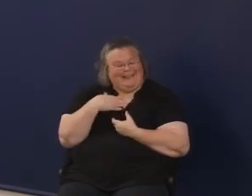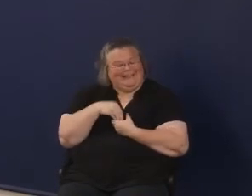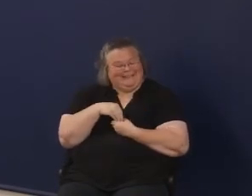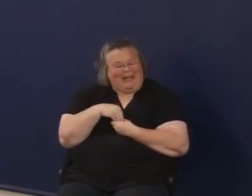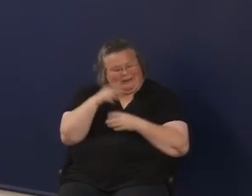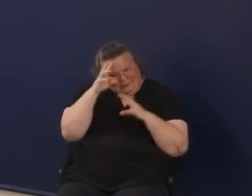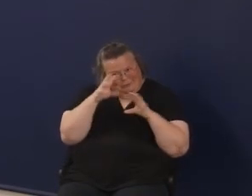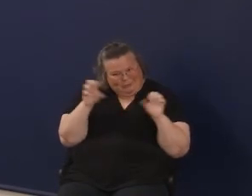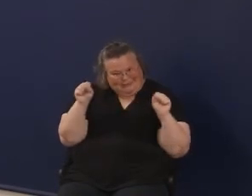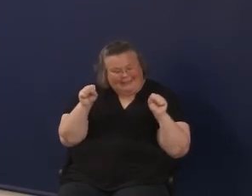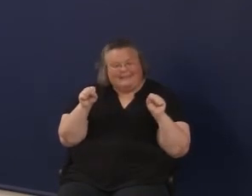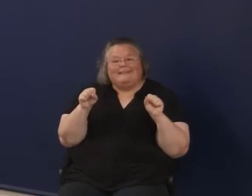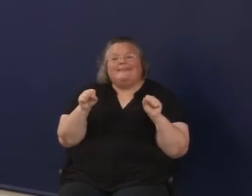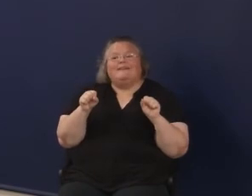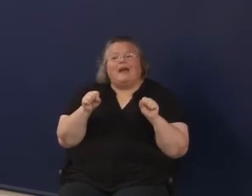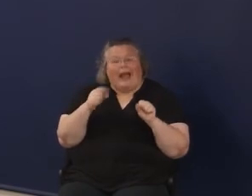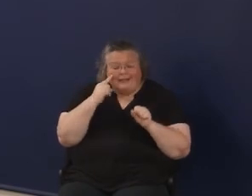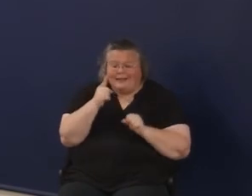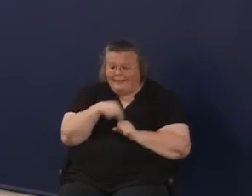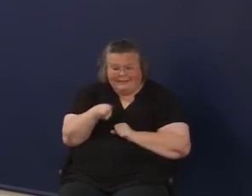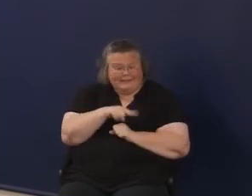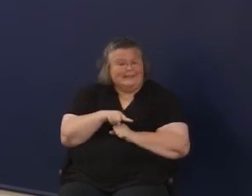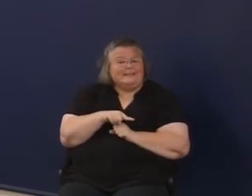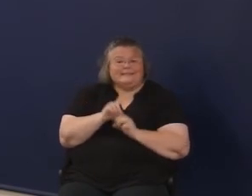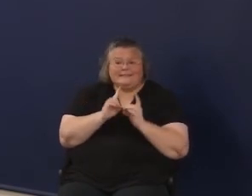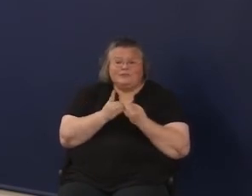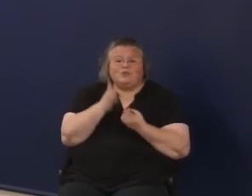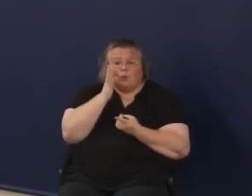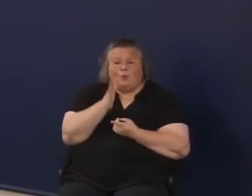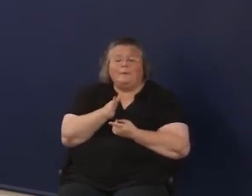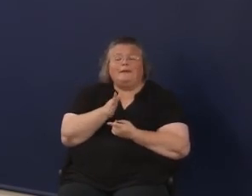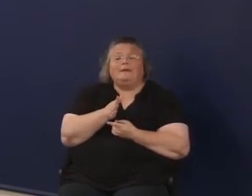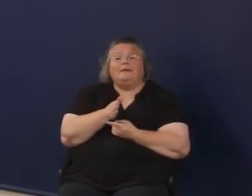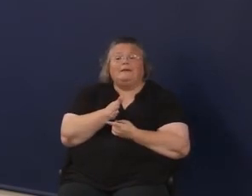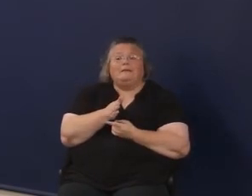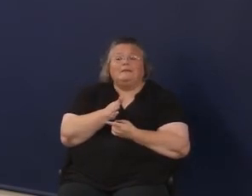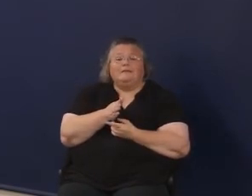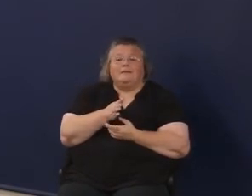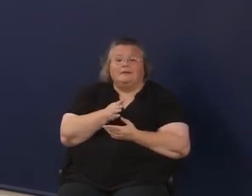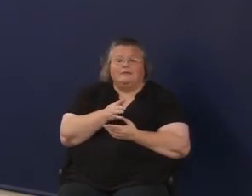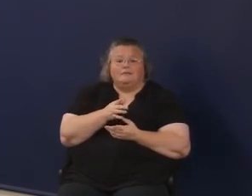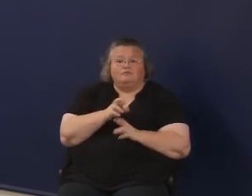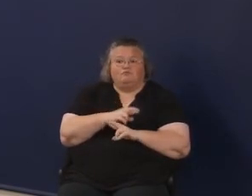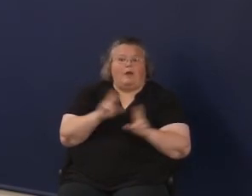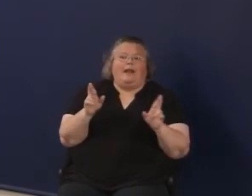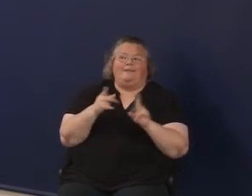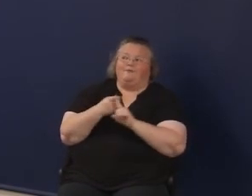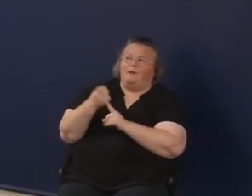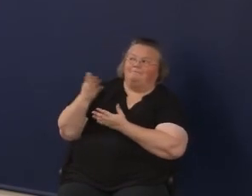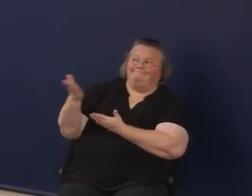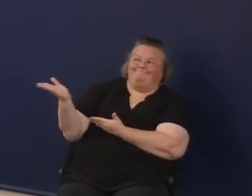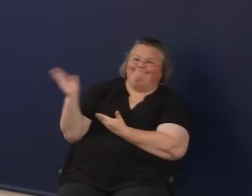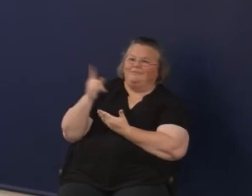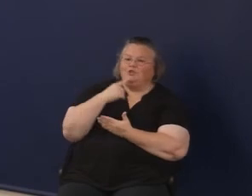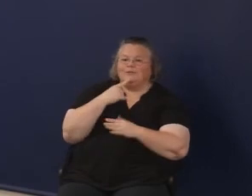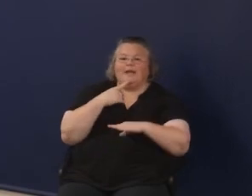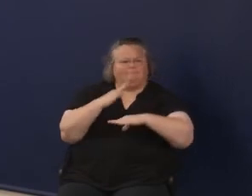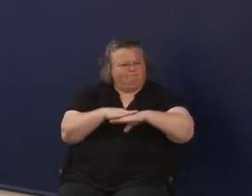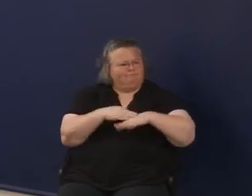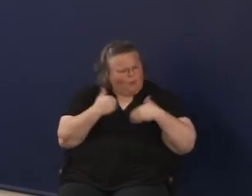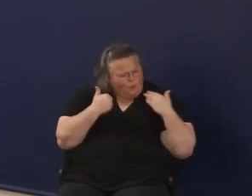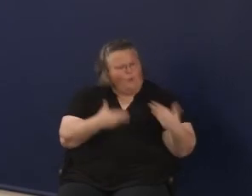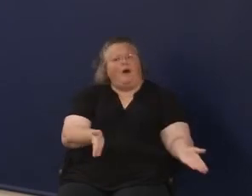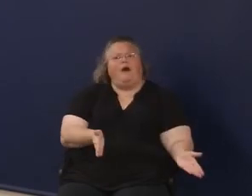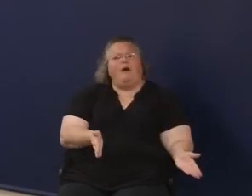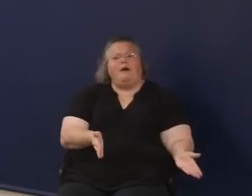They would benefit tremendously from a signal from the state board or some entity in